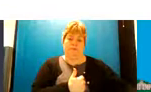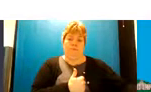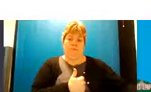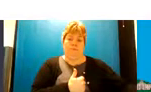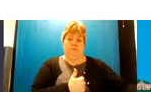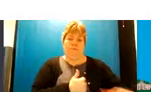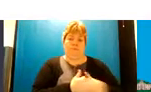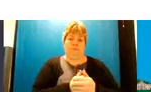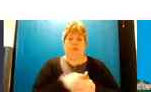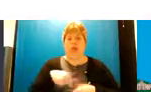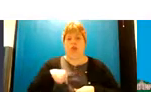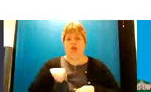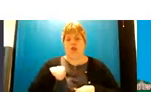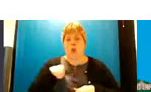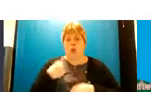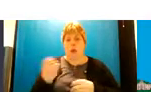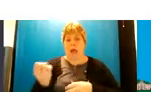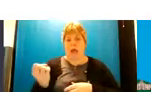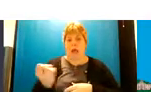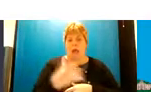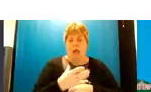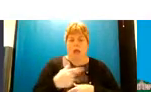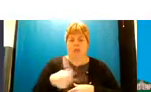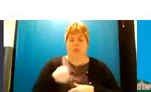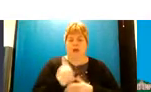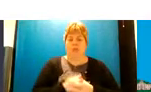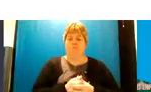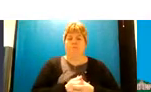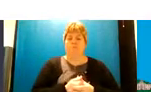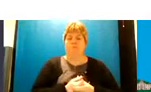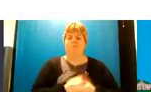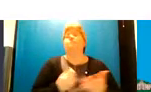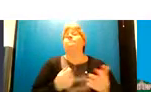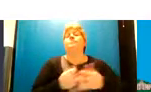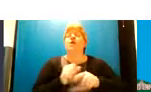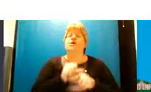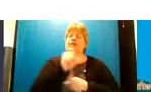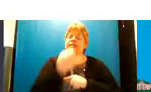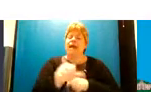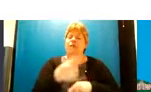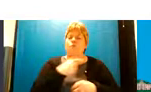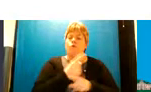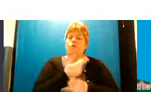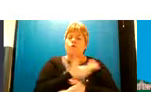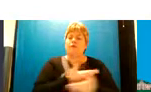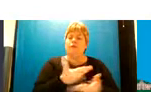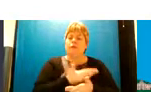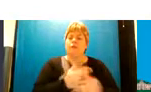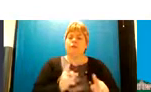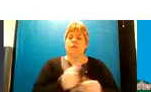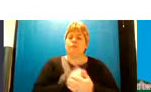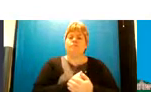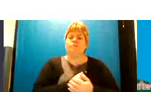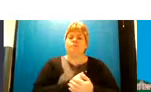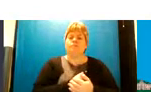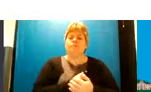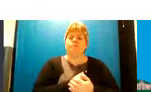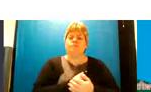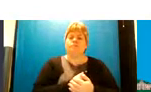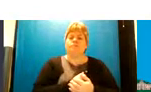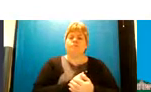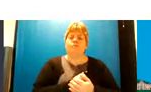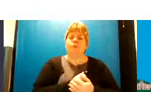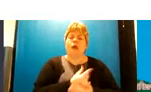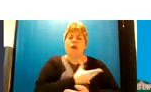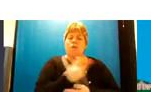it'll move slowly so so as next what i wanted to discuss is just some of the um the